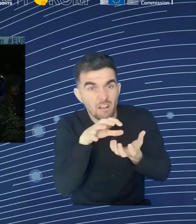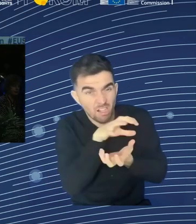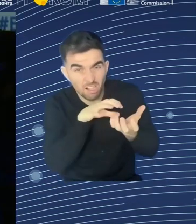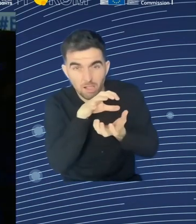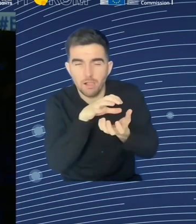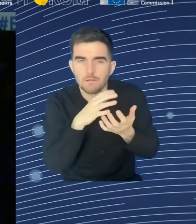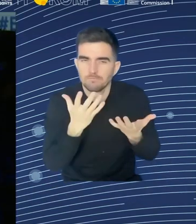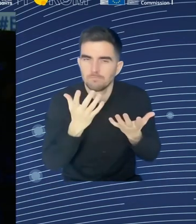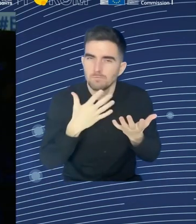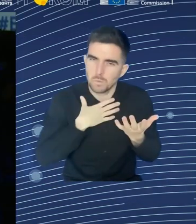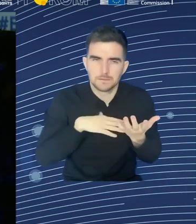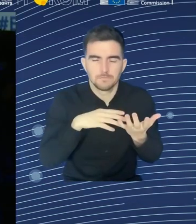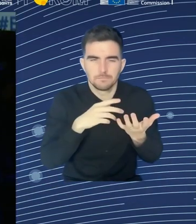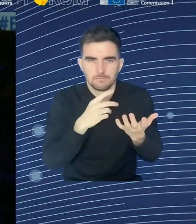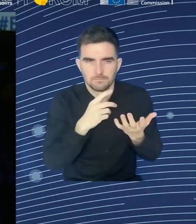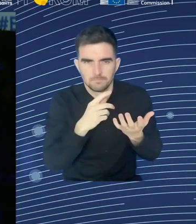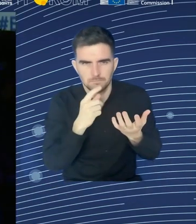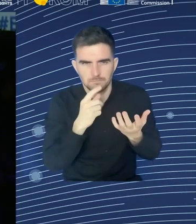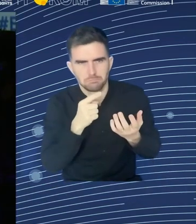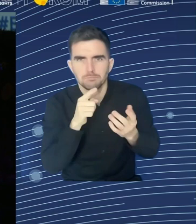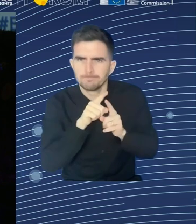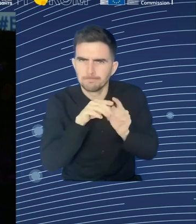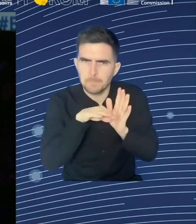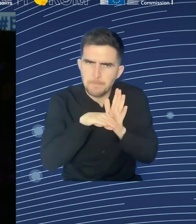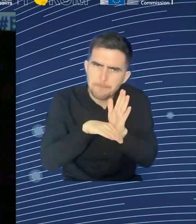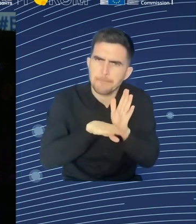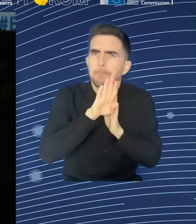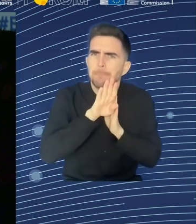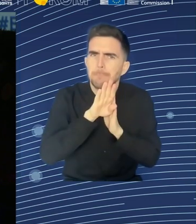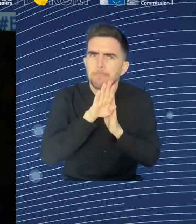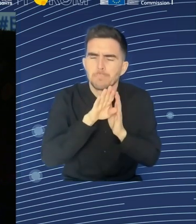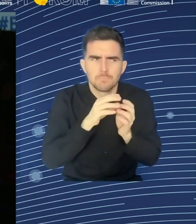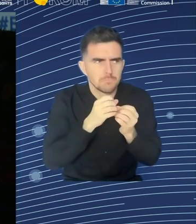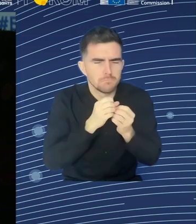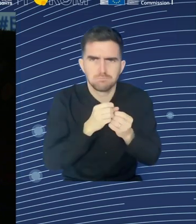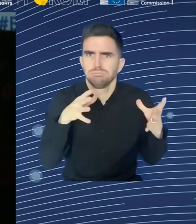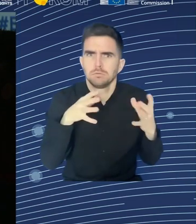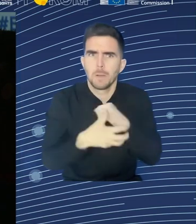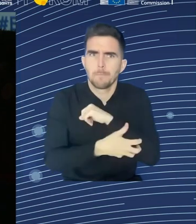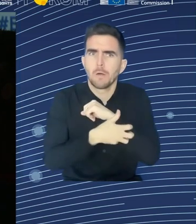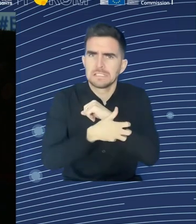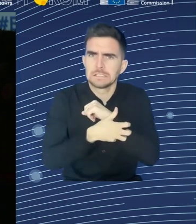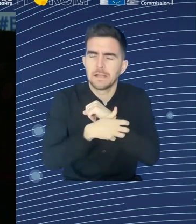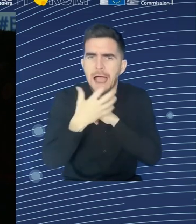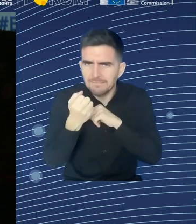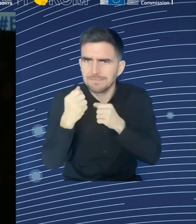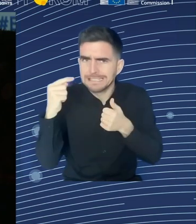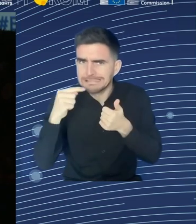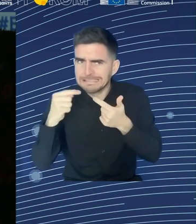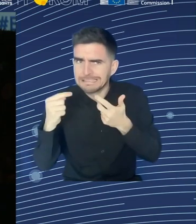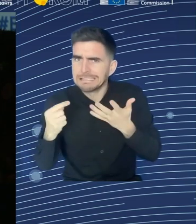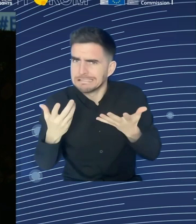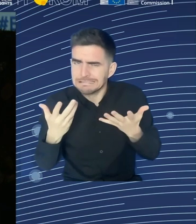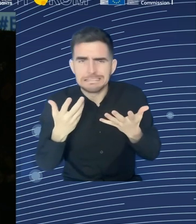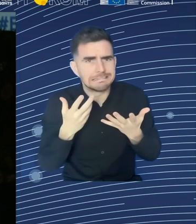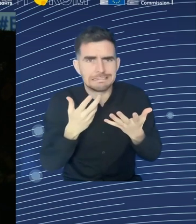indicators. But I think that it was clear that the various measures that have been taken at the member